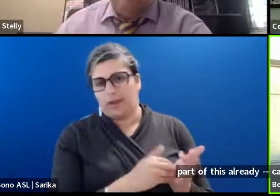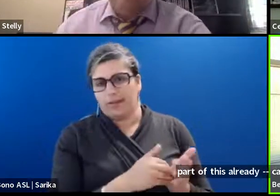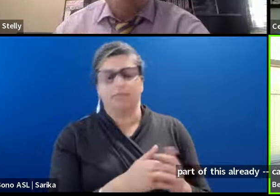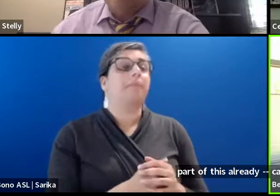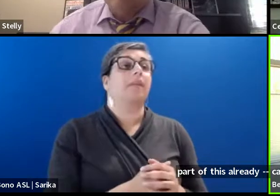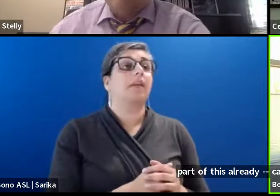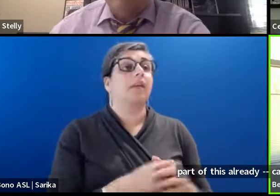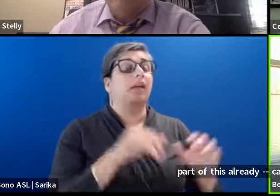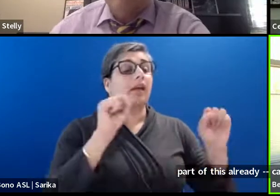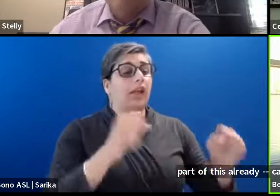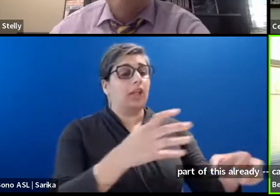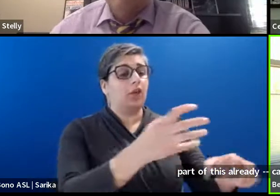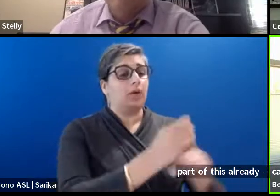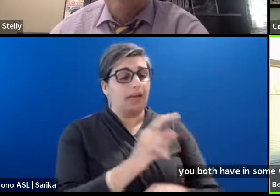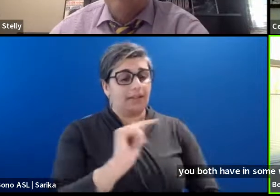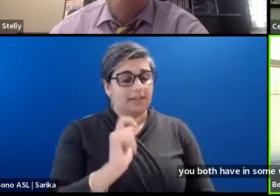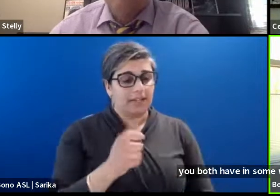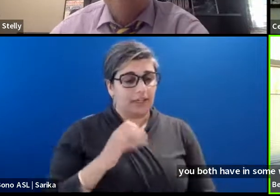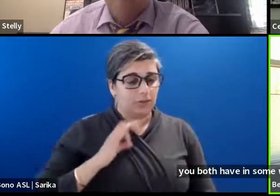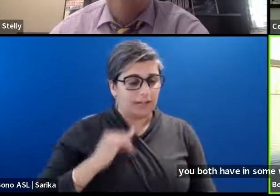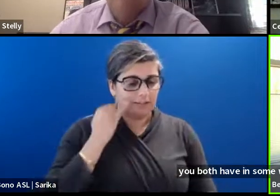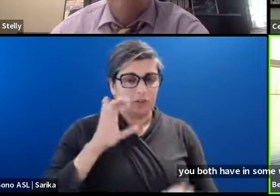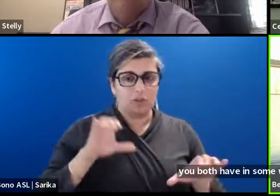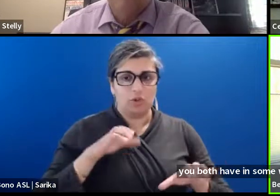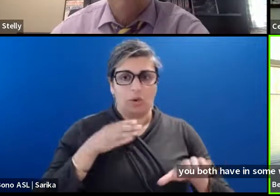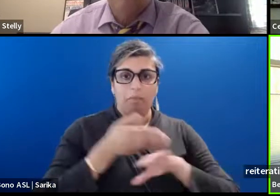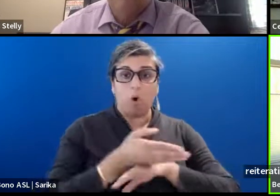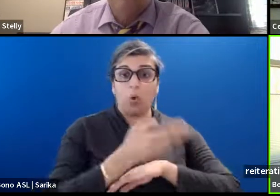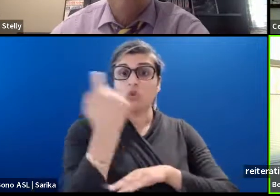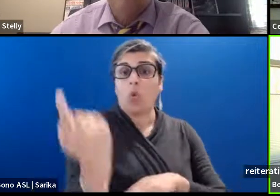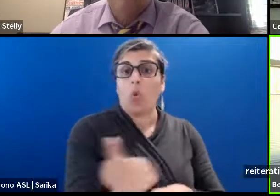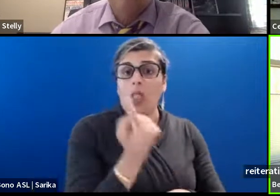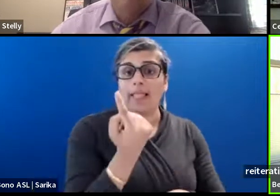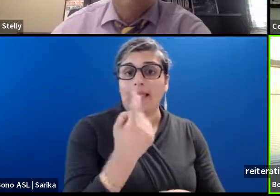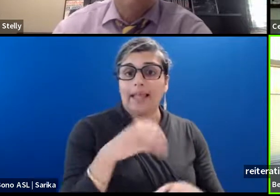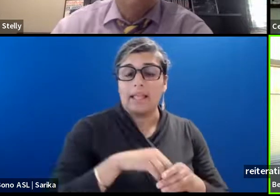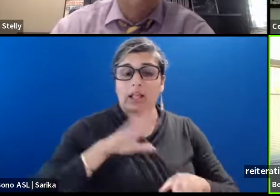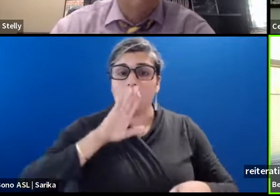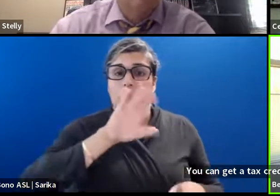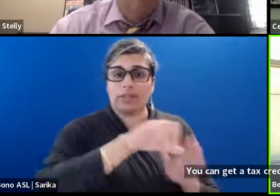Can you get a tax credit if you do post only in your state? Chris?